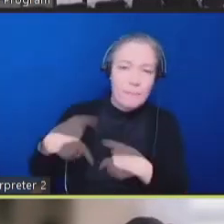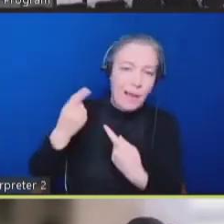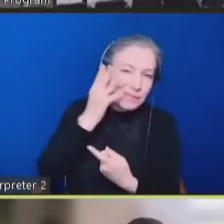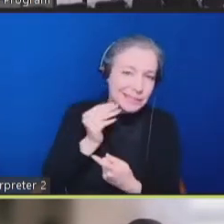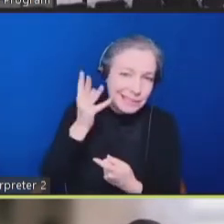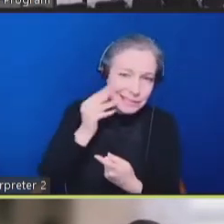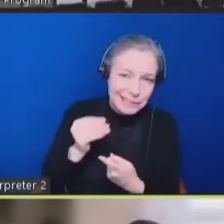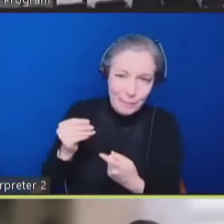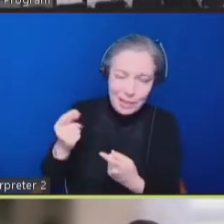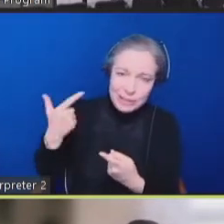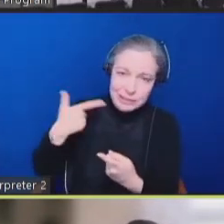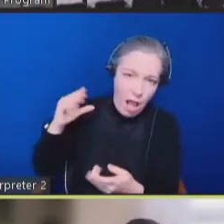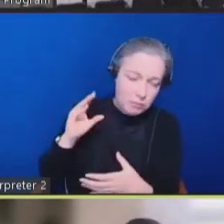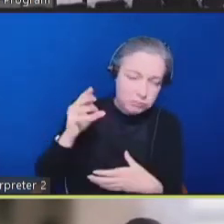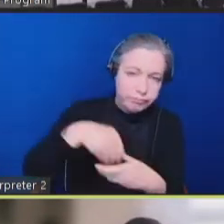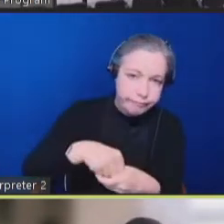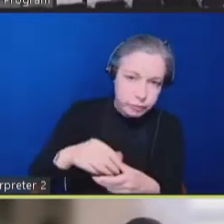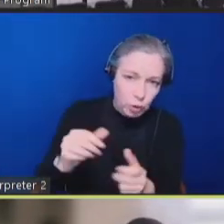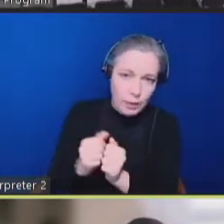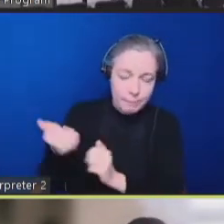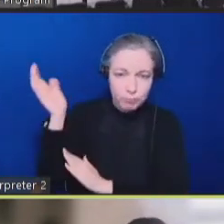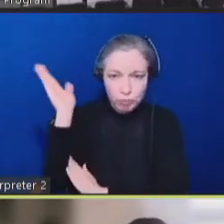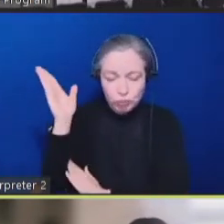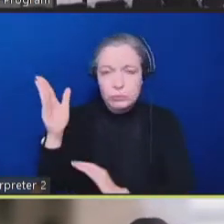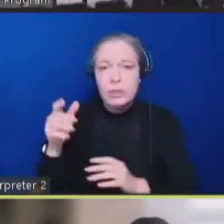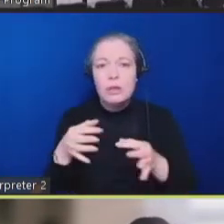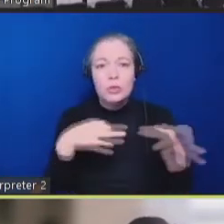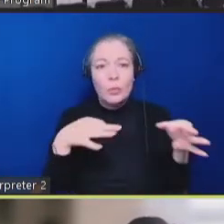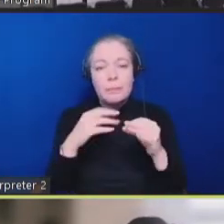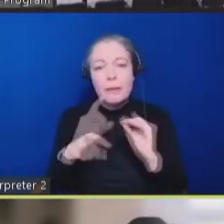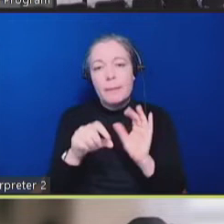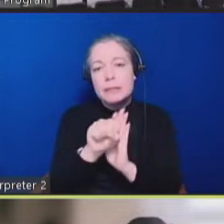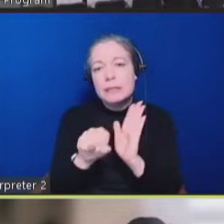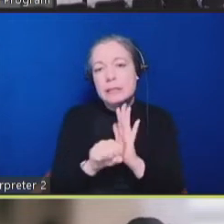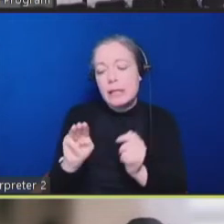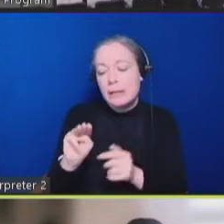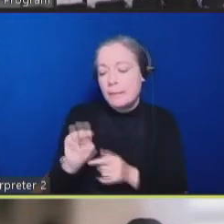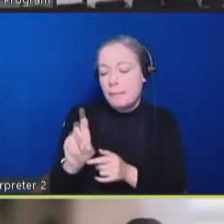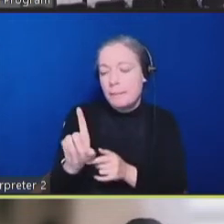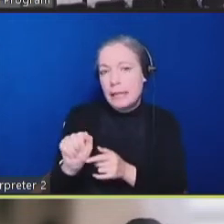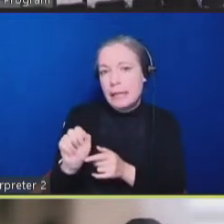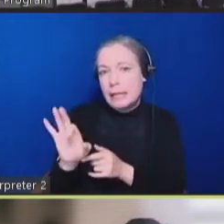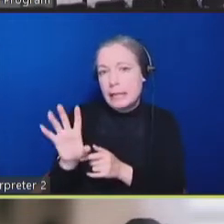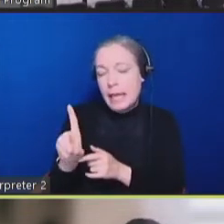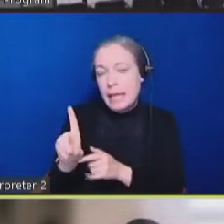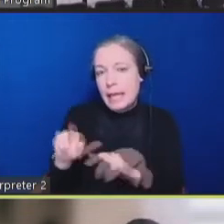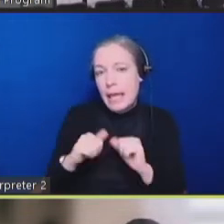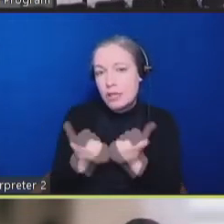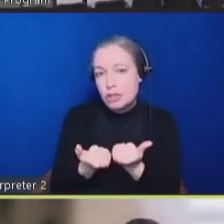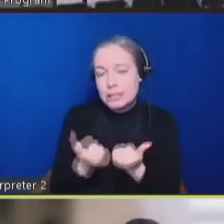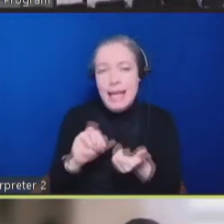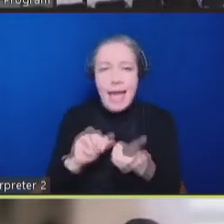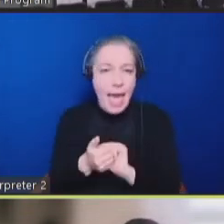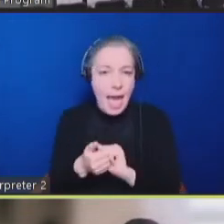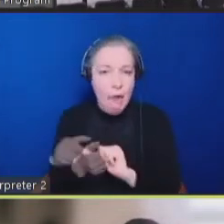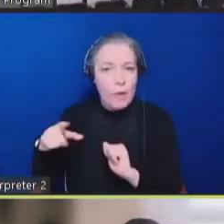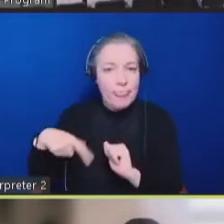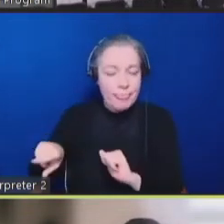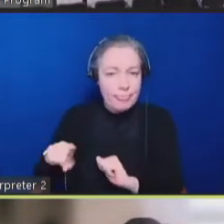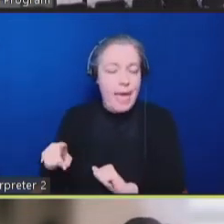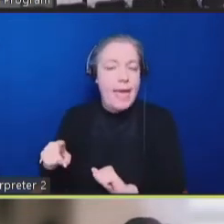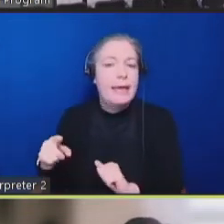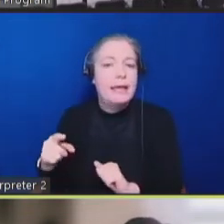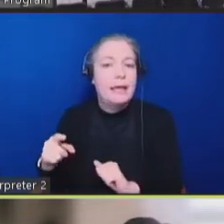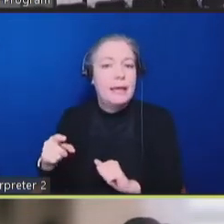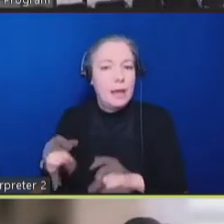give you an overview of what state Medicaid agencies have been doing in terms of vaccine access. And then finishing